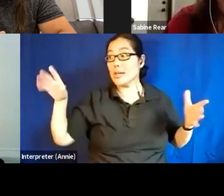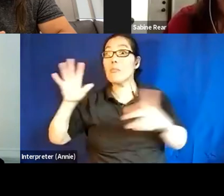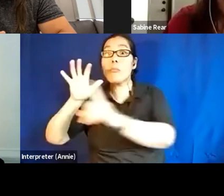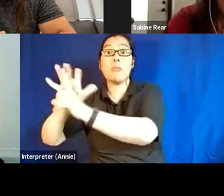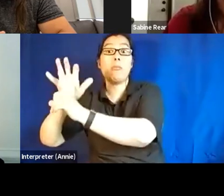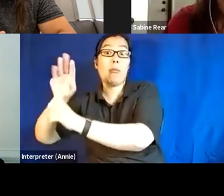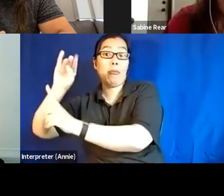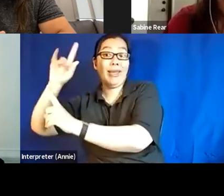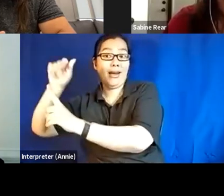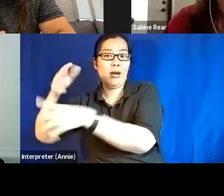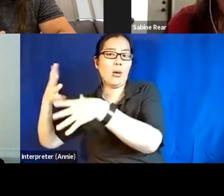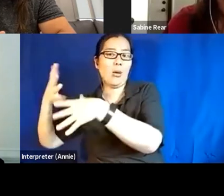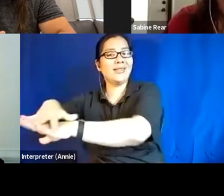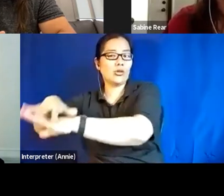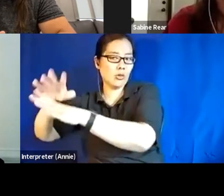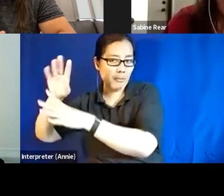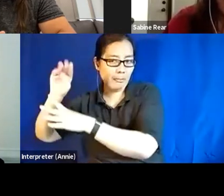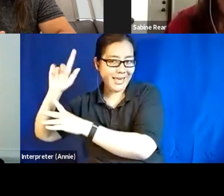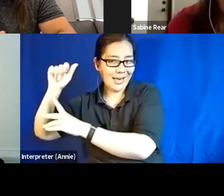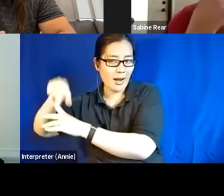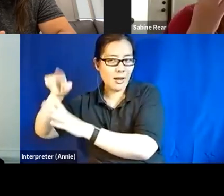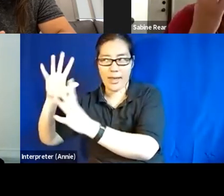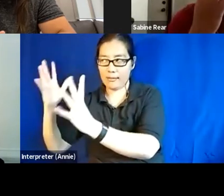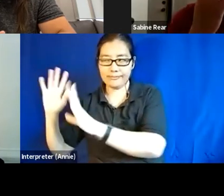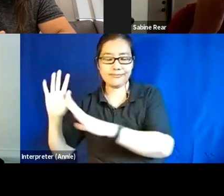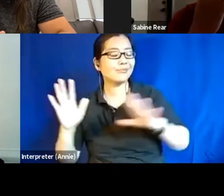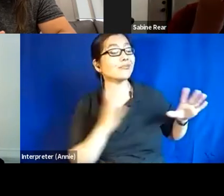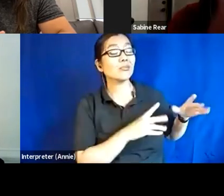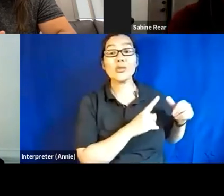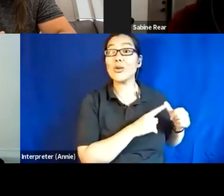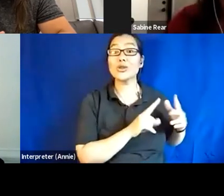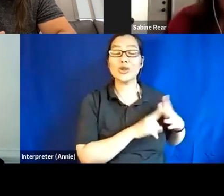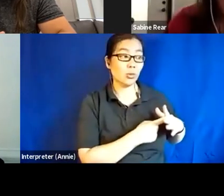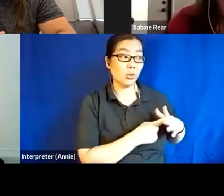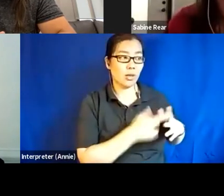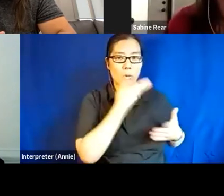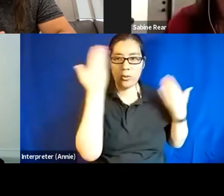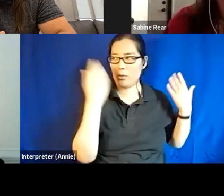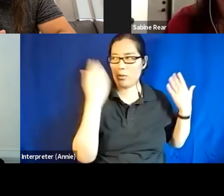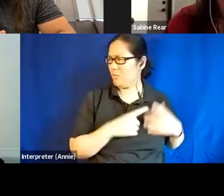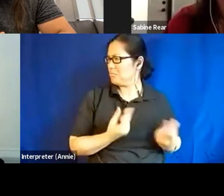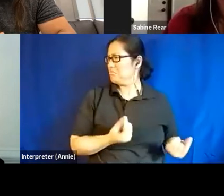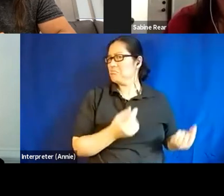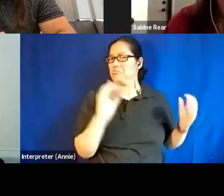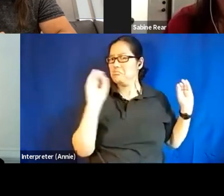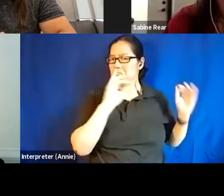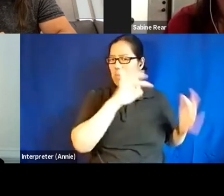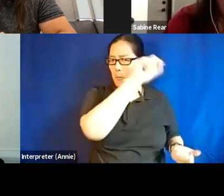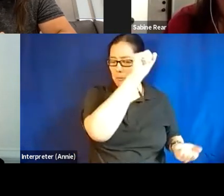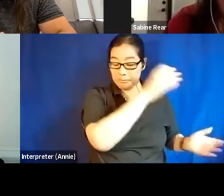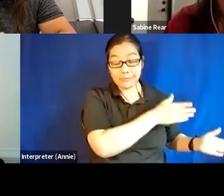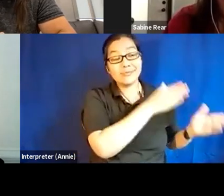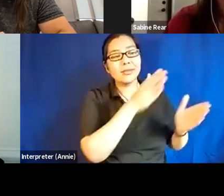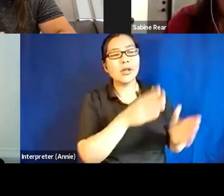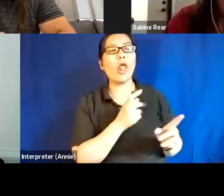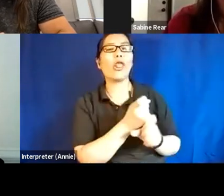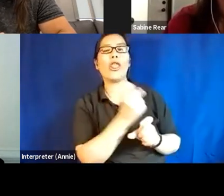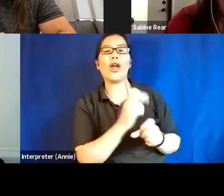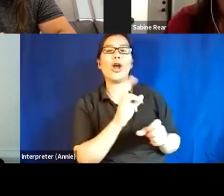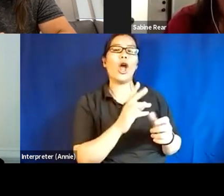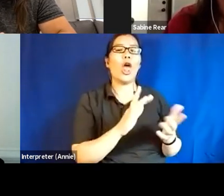uh, then, uh, moves to ridicule. So being made fun of, made a joke, uh, used as humor,